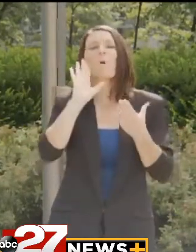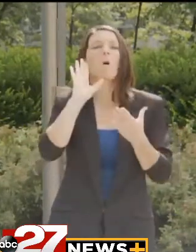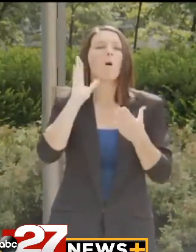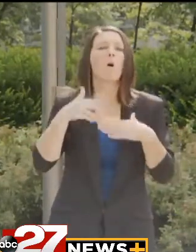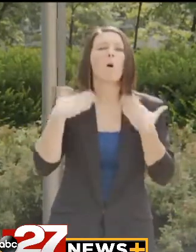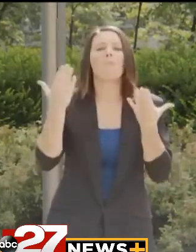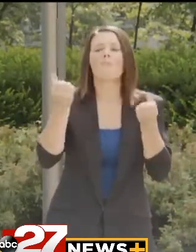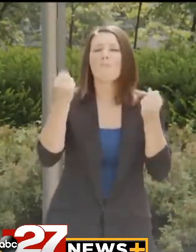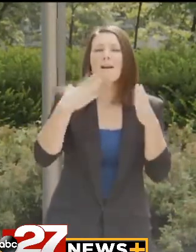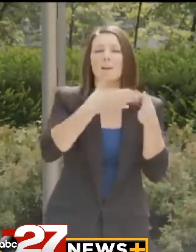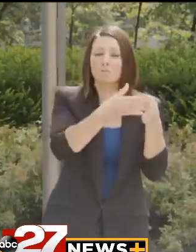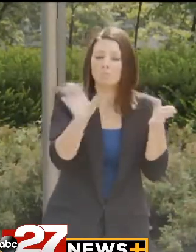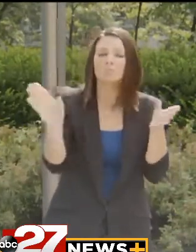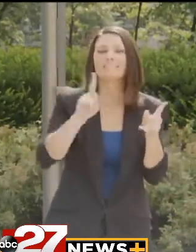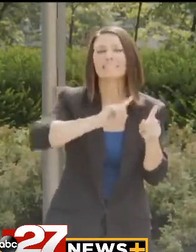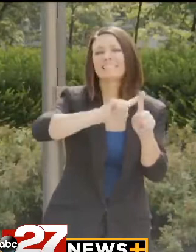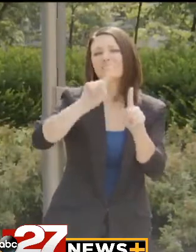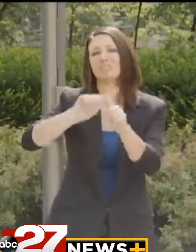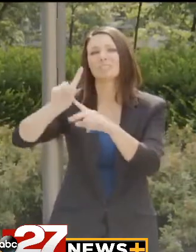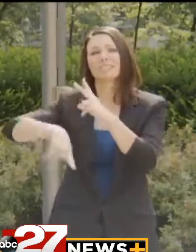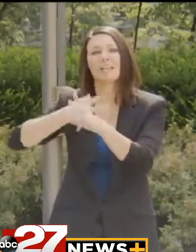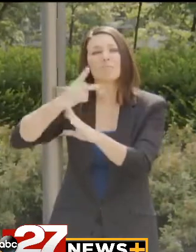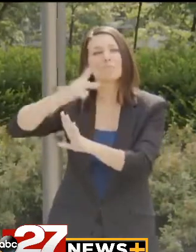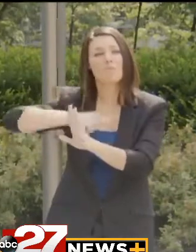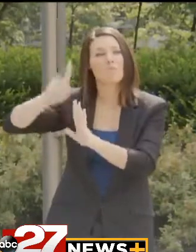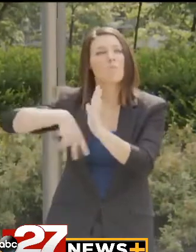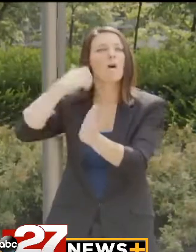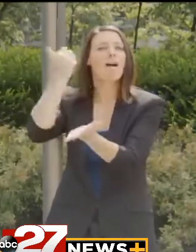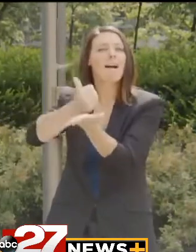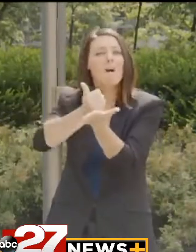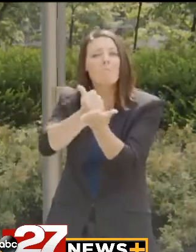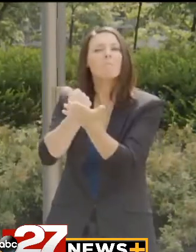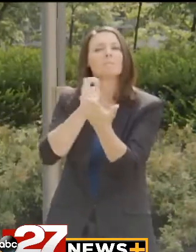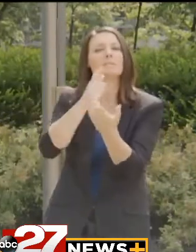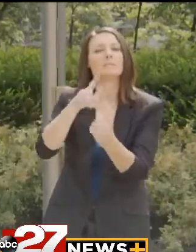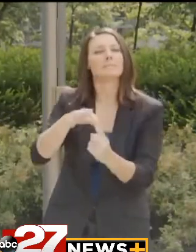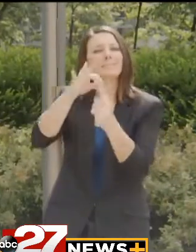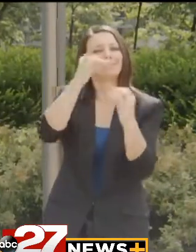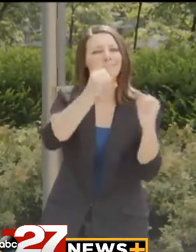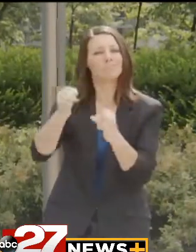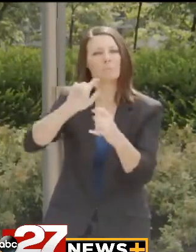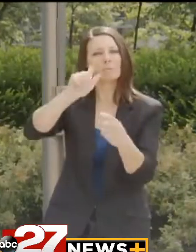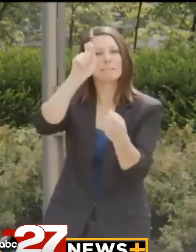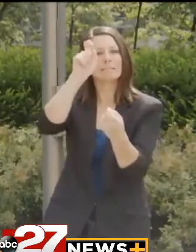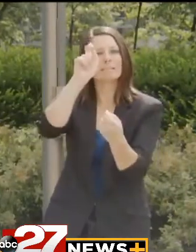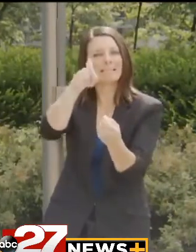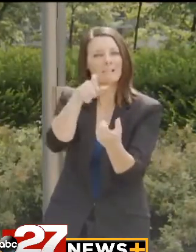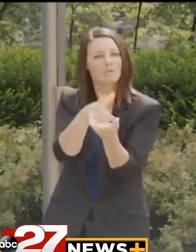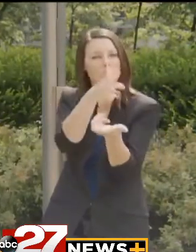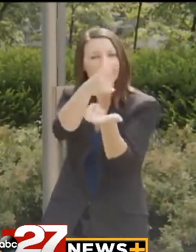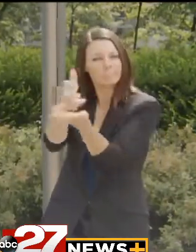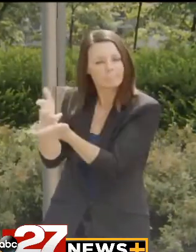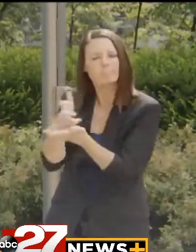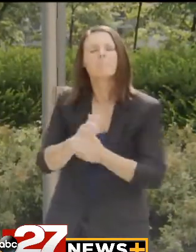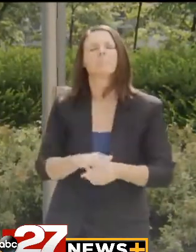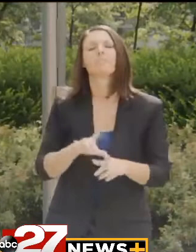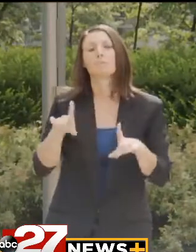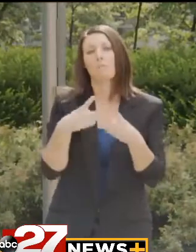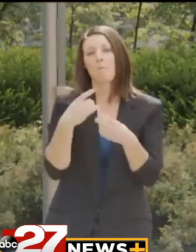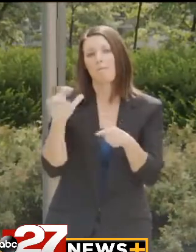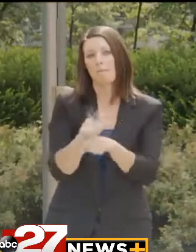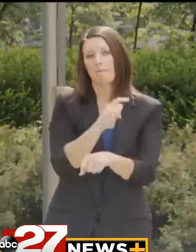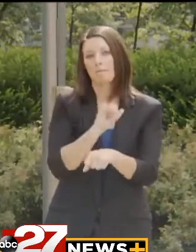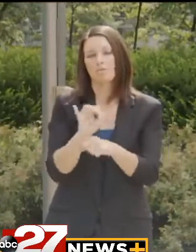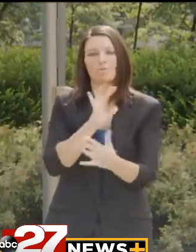programs that can provide help to many individualized needs. The Department of Labor and Industry has been reaching